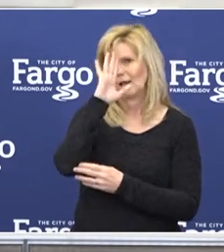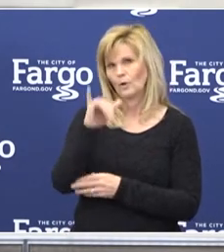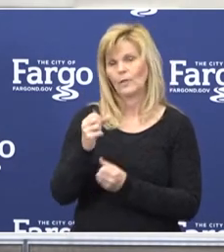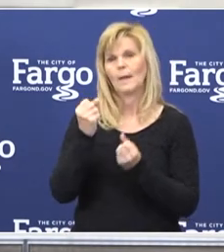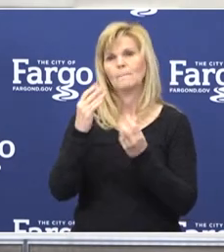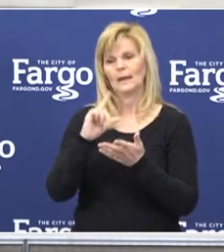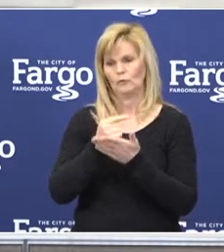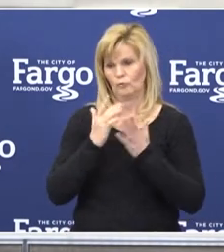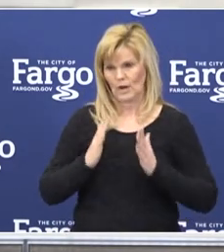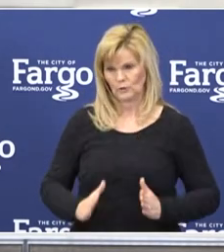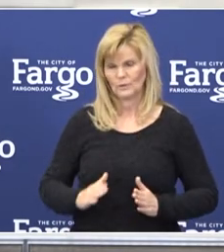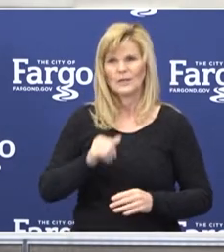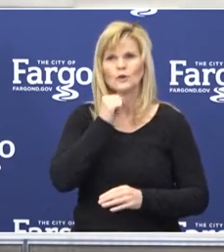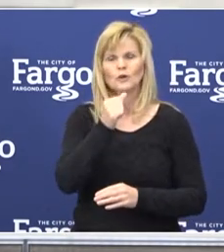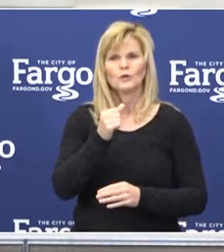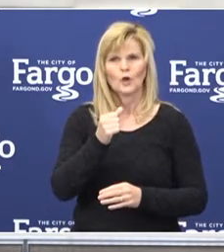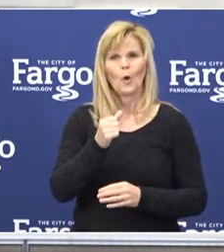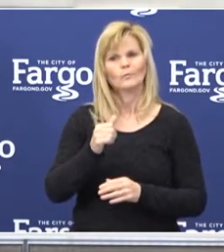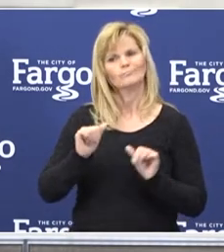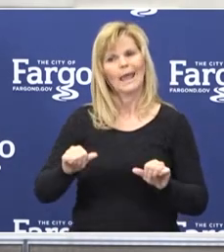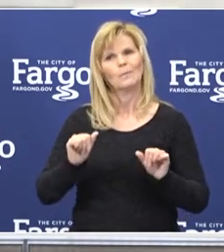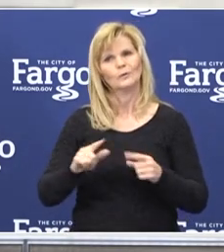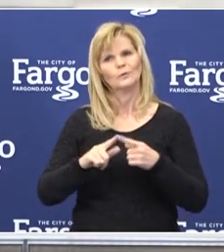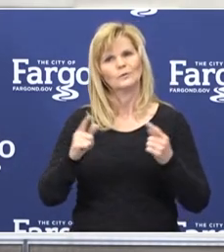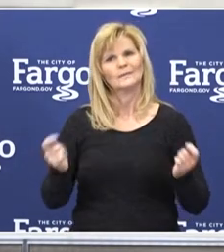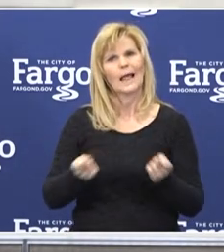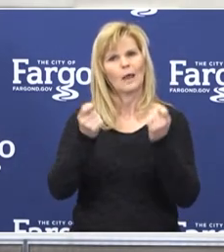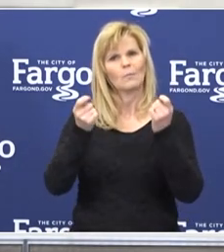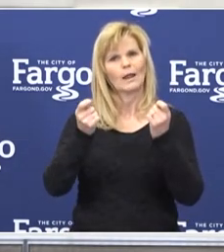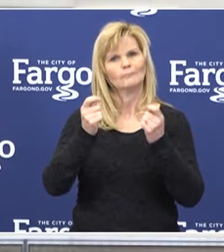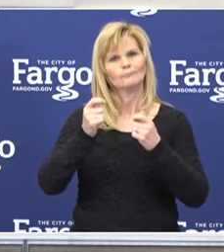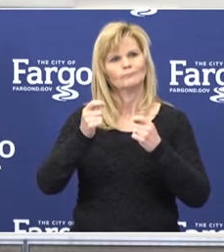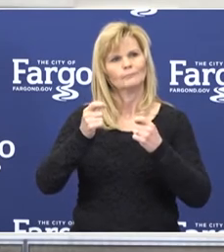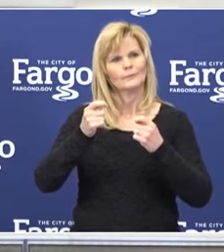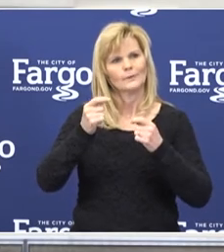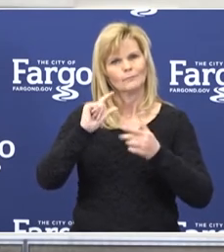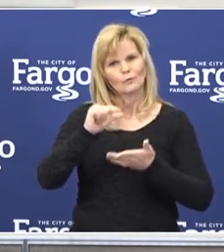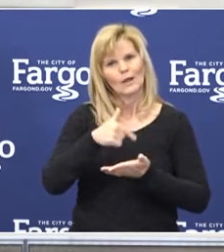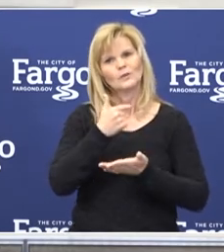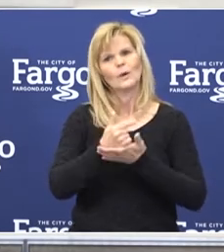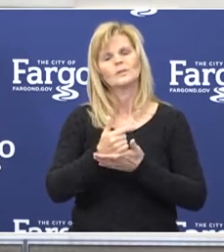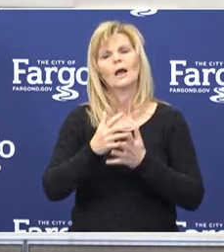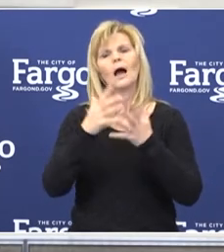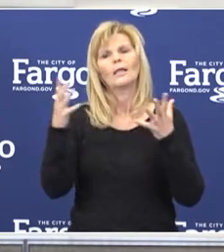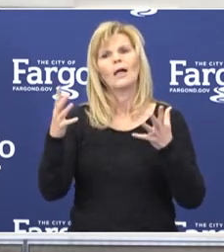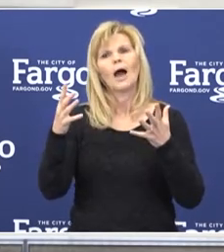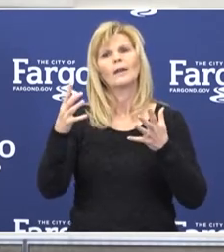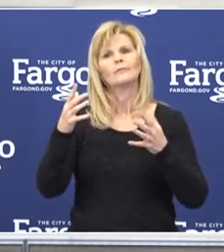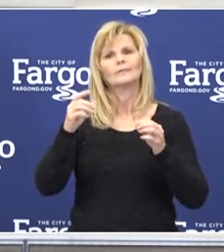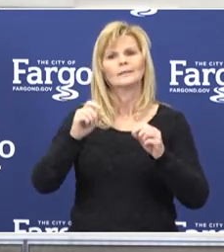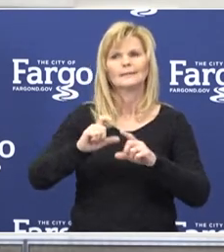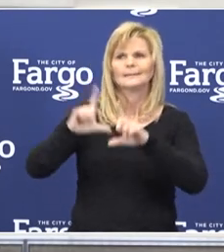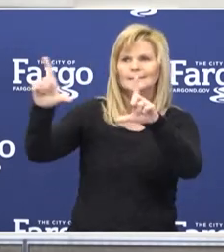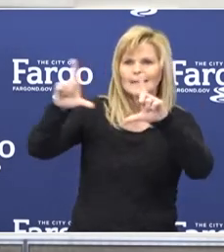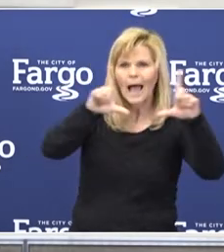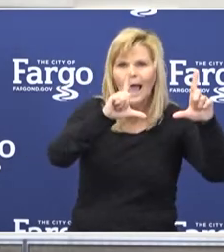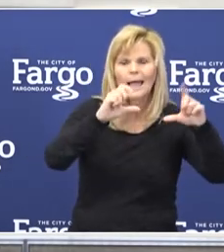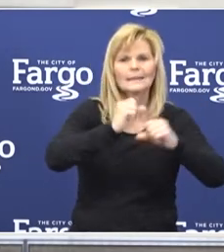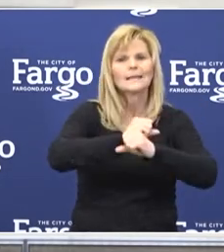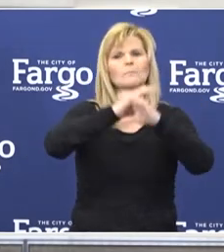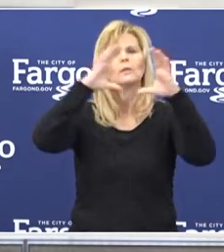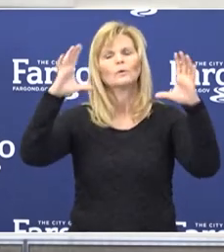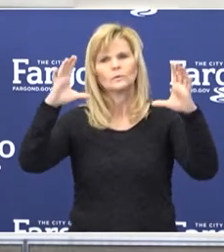they don't get the traditional celebrations, but we're seeing a lot of signs up, a lot of balloons, a lot of proud parents out there.